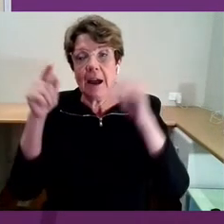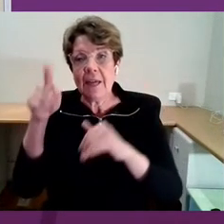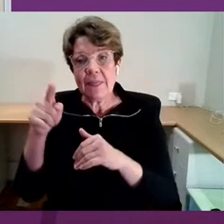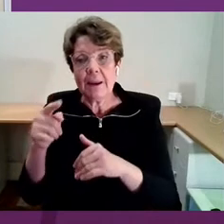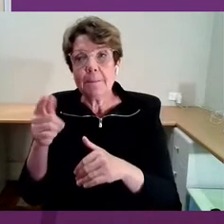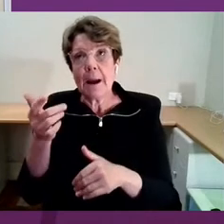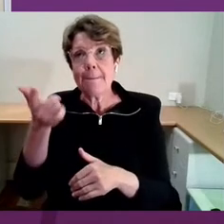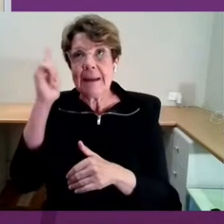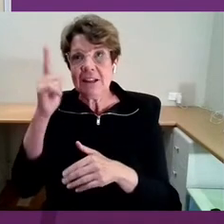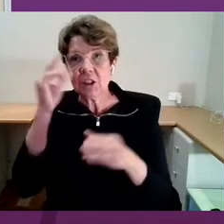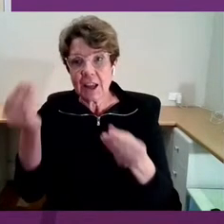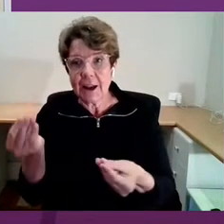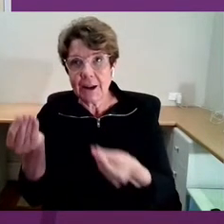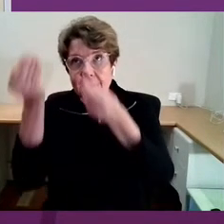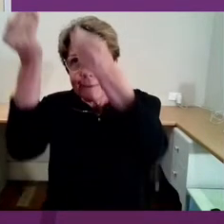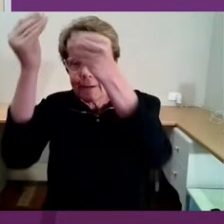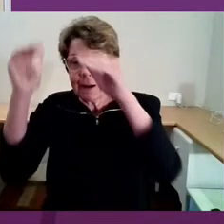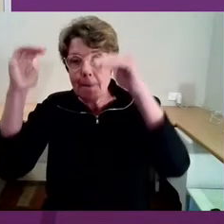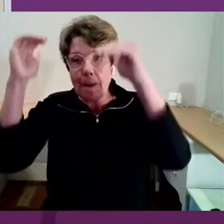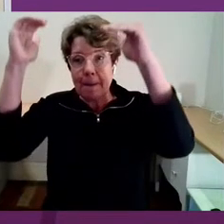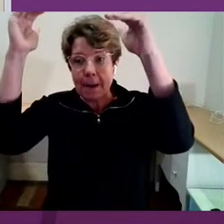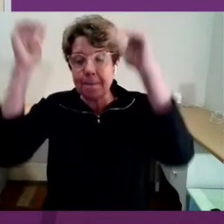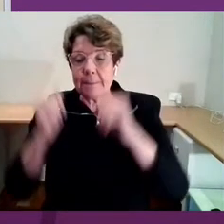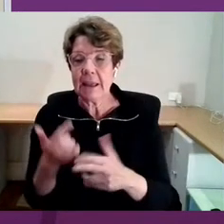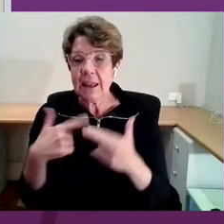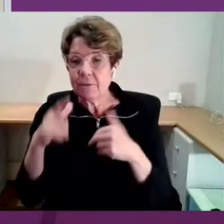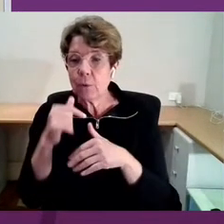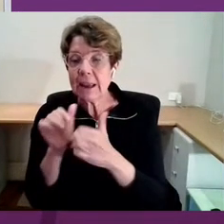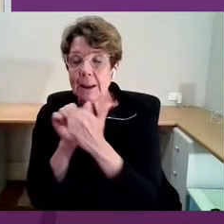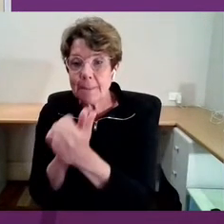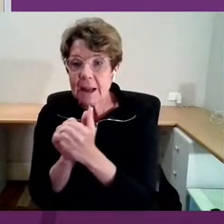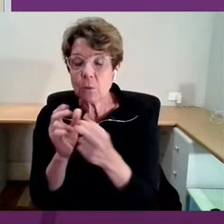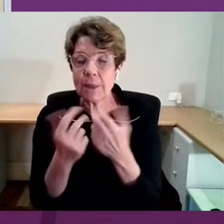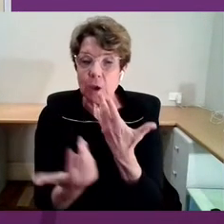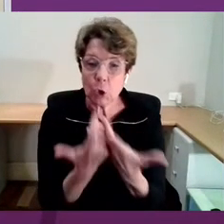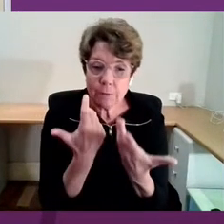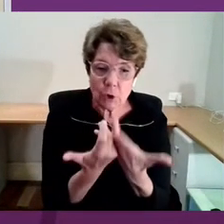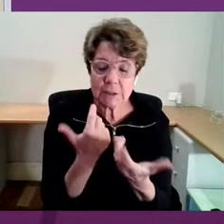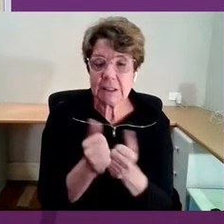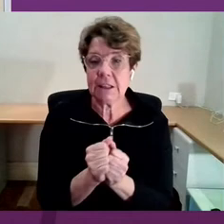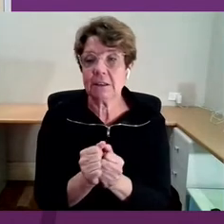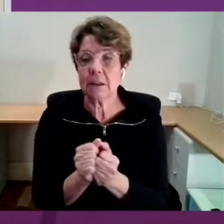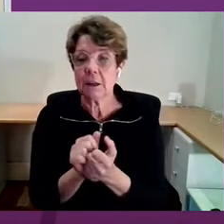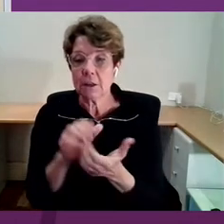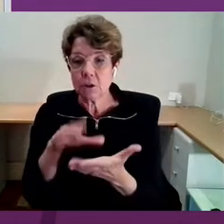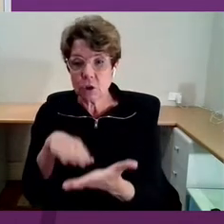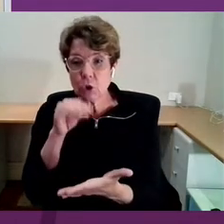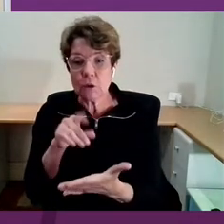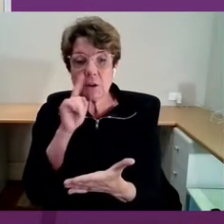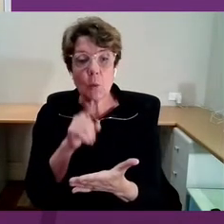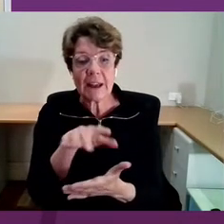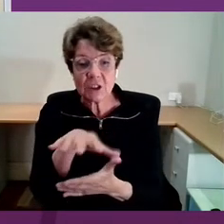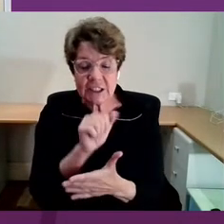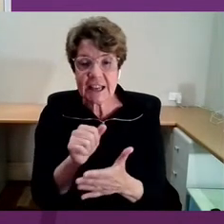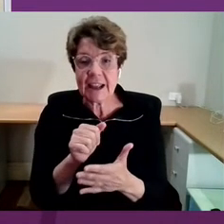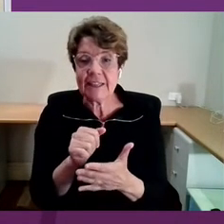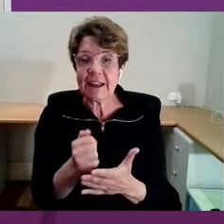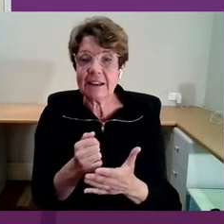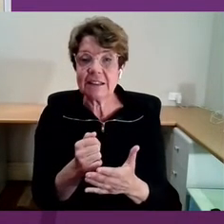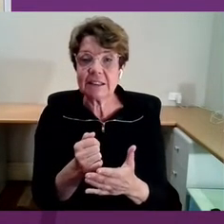further up. If we can partner with universities, students that will take that information, collate it